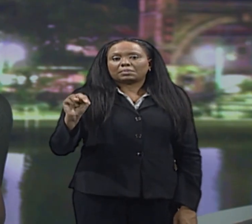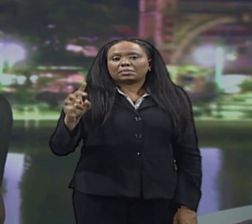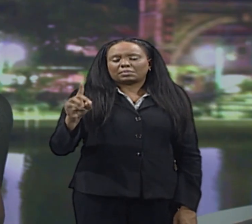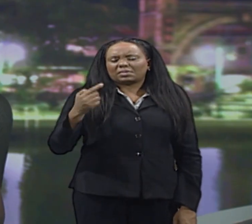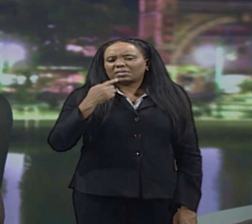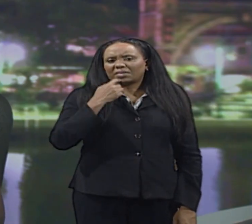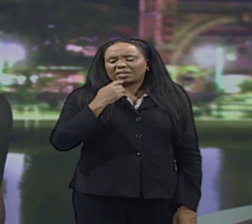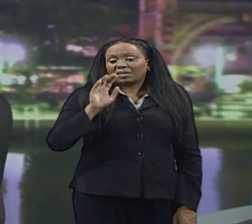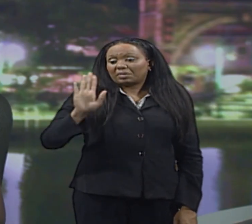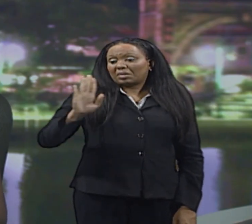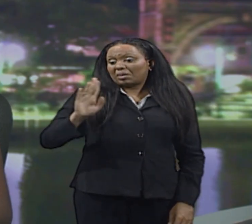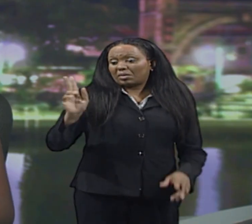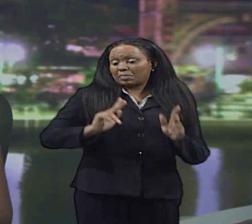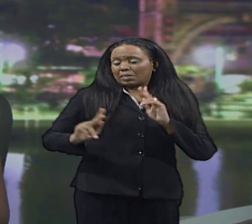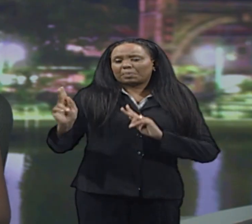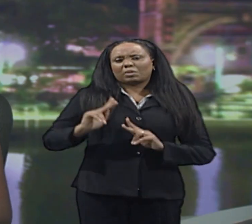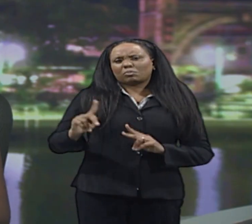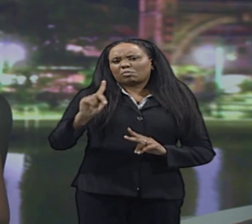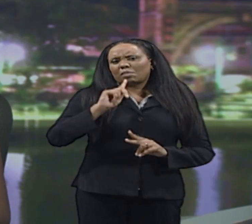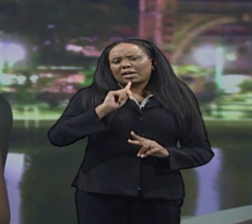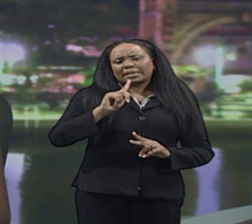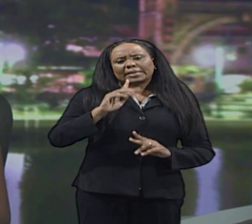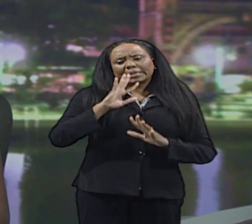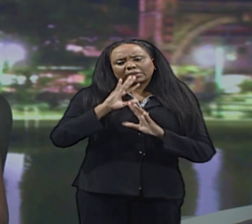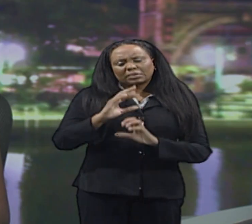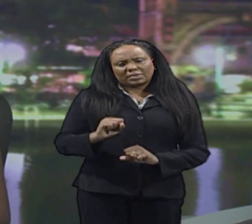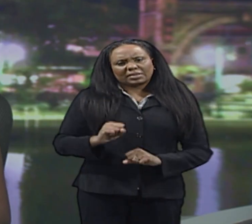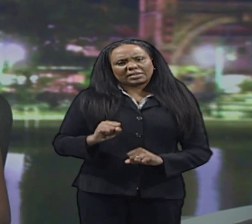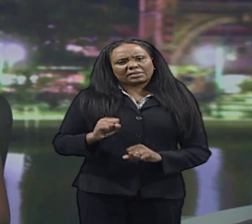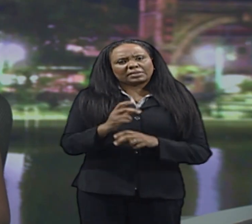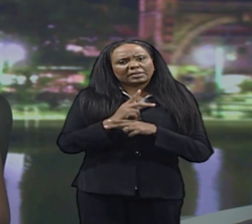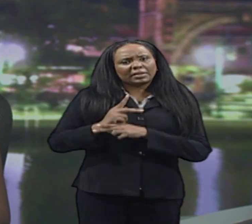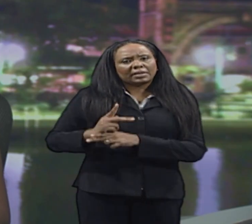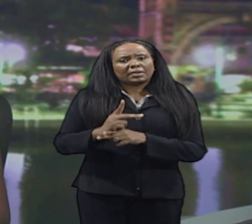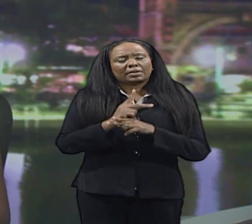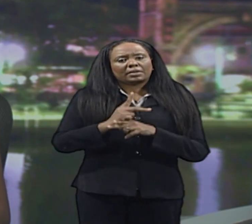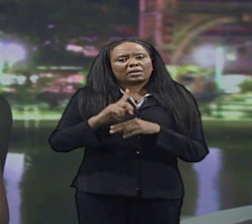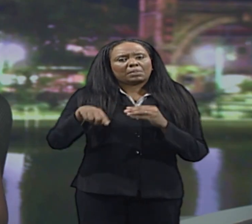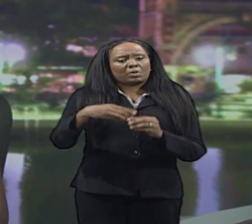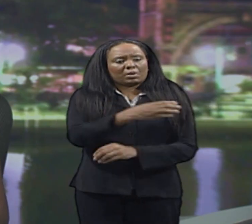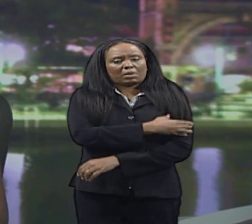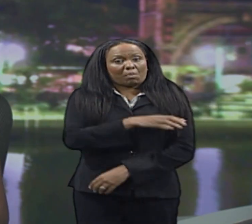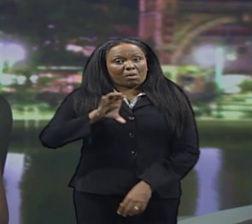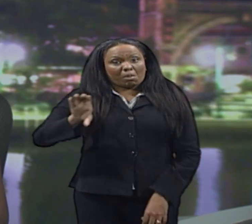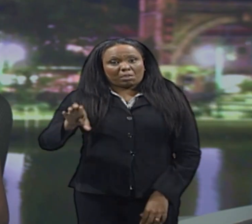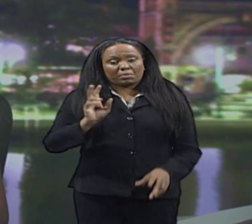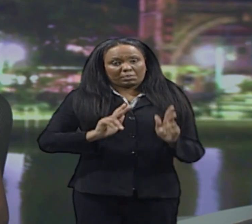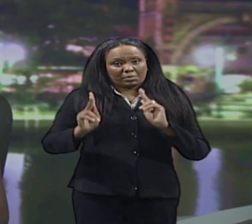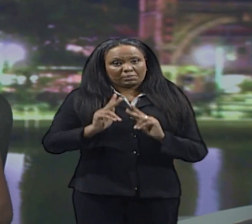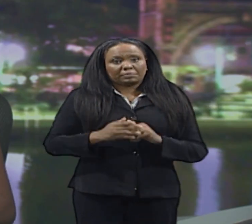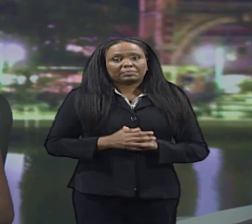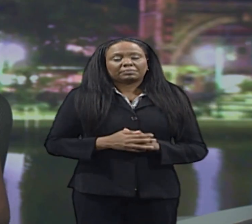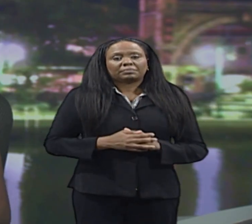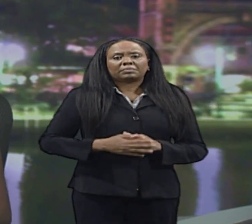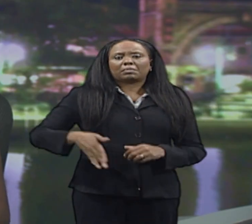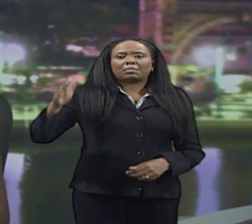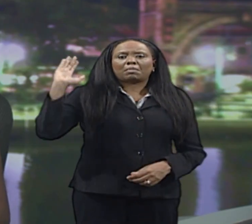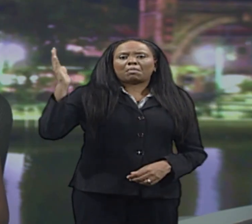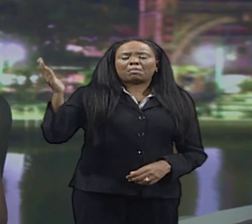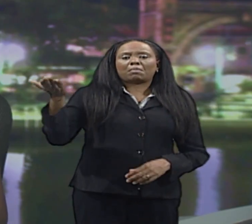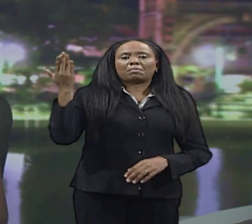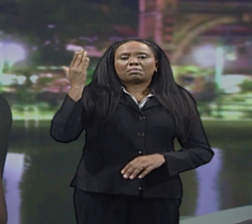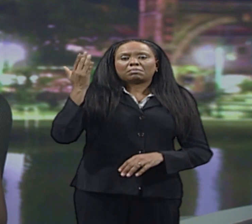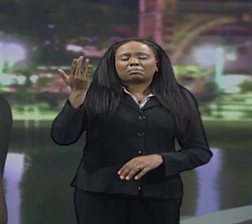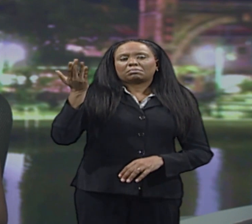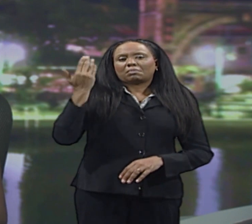in community empowerment. Speaking at a spot meeting in Dunlow Lane last night, Ms. Eastman said her party's